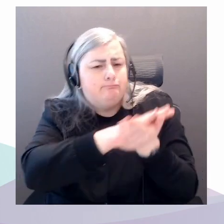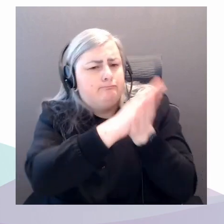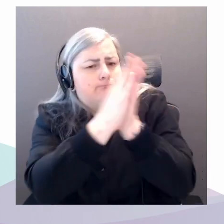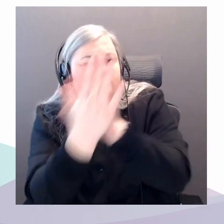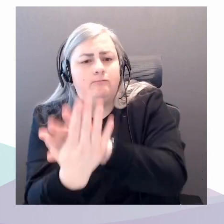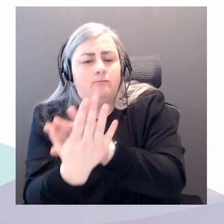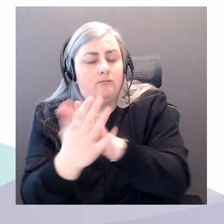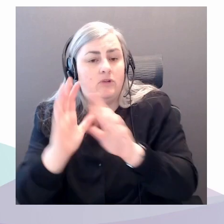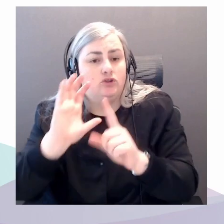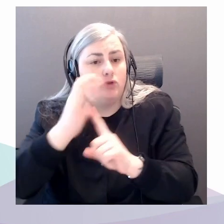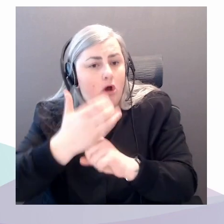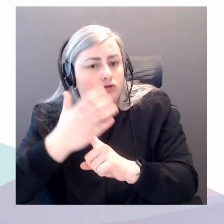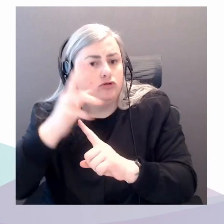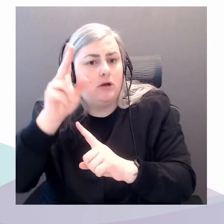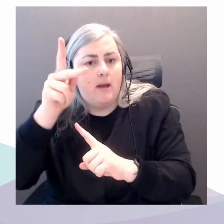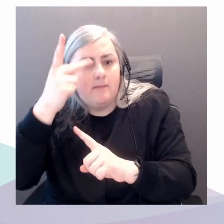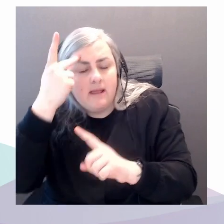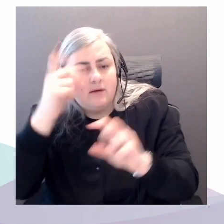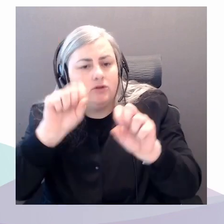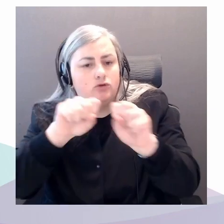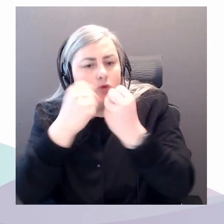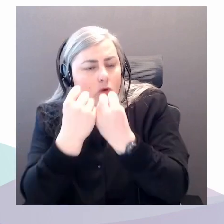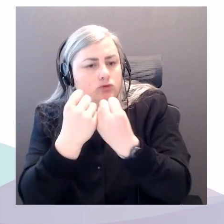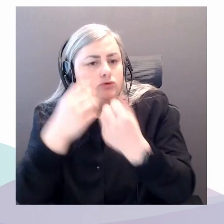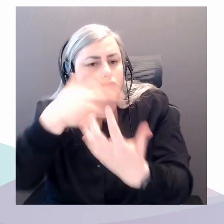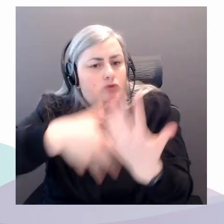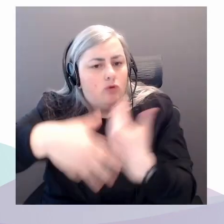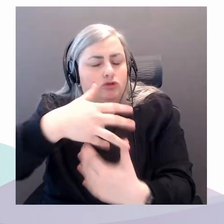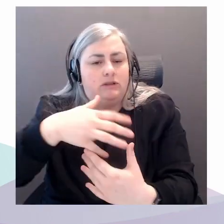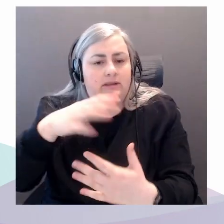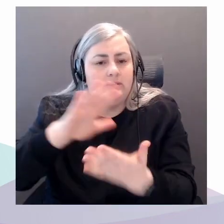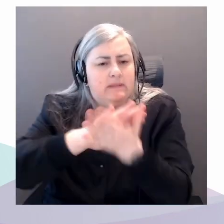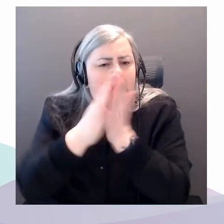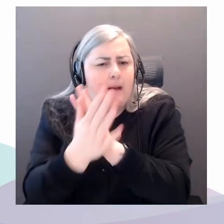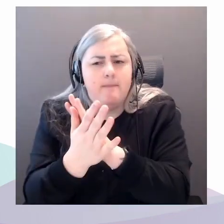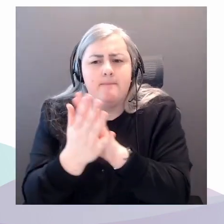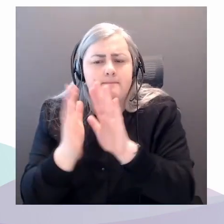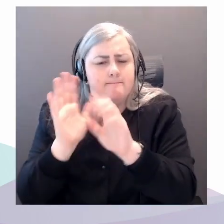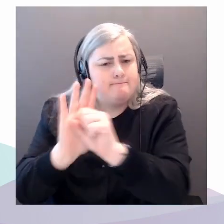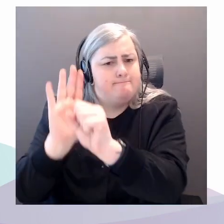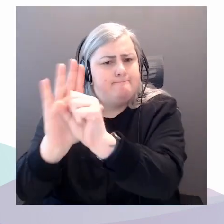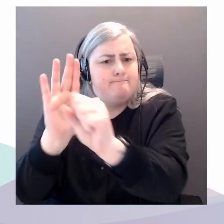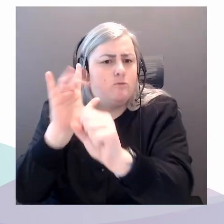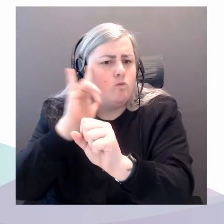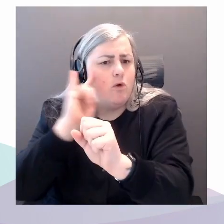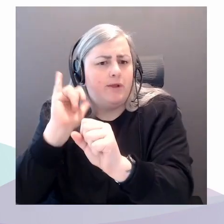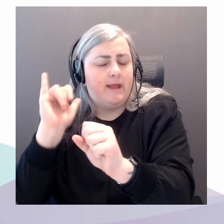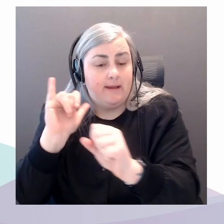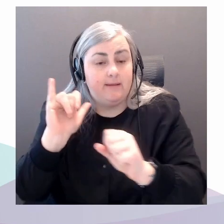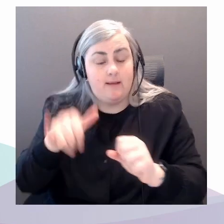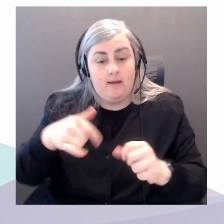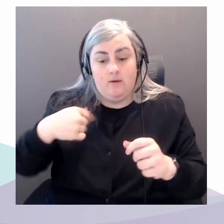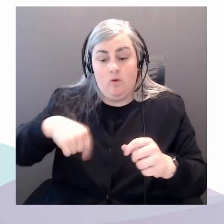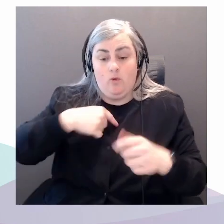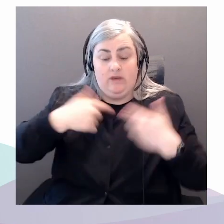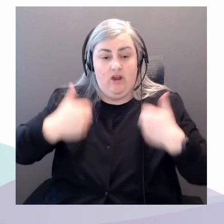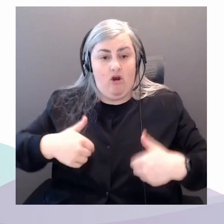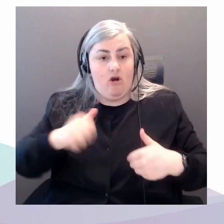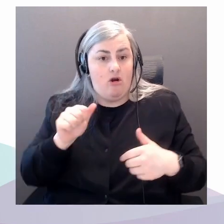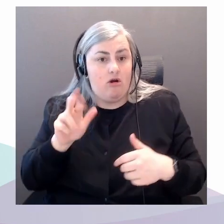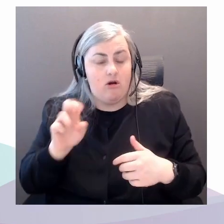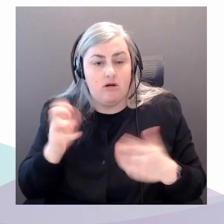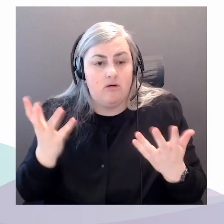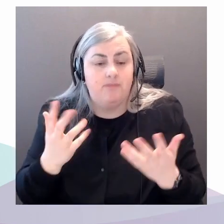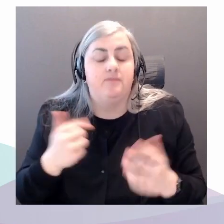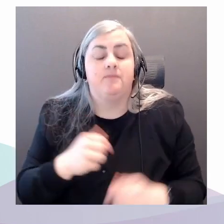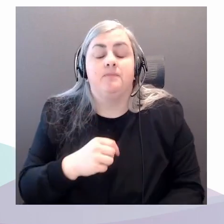are and where we live and what we are, especially since the mid 19th century changes in the